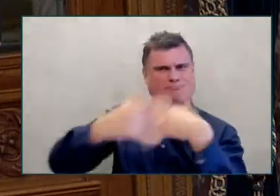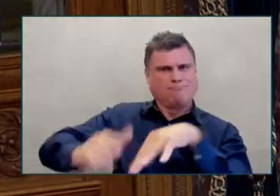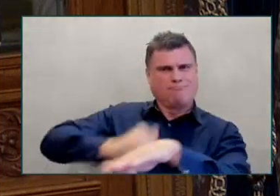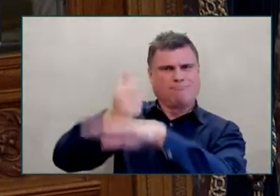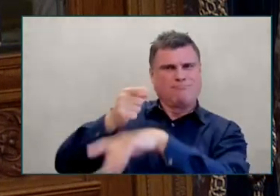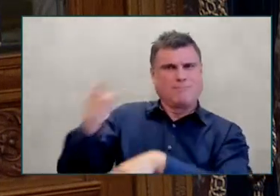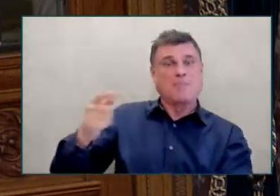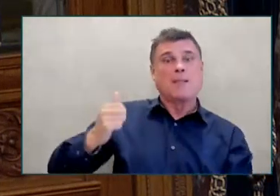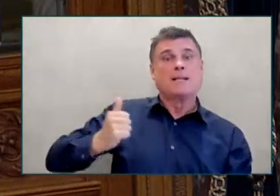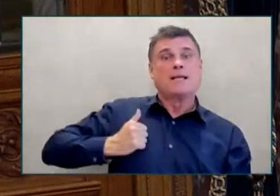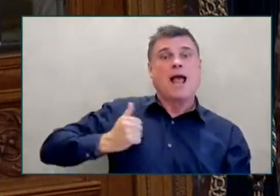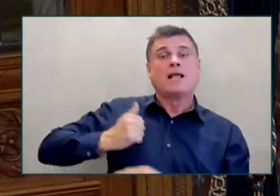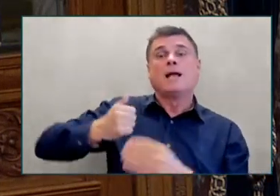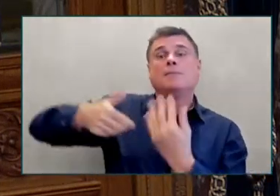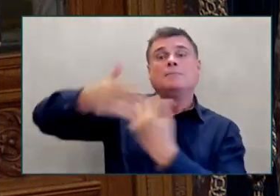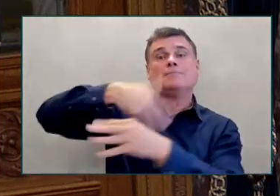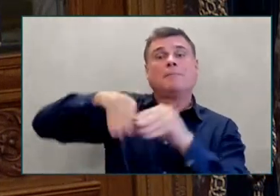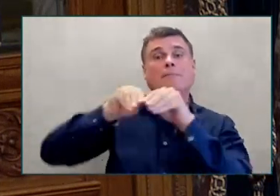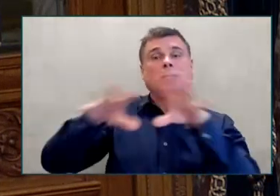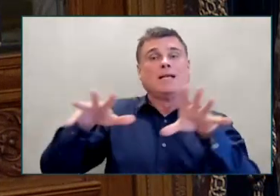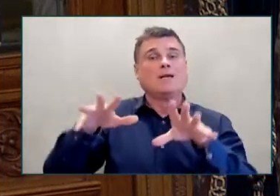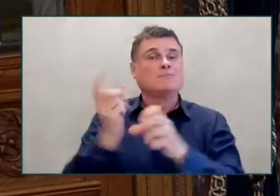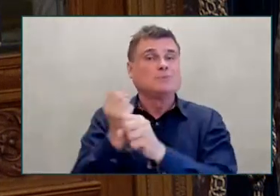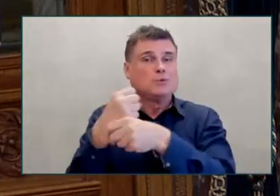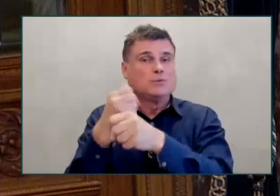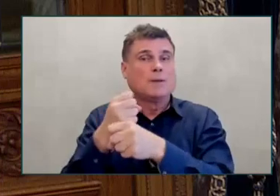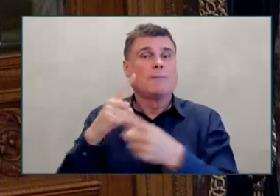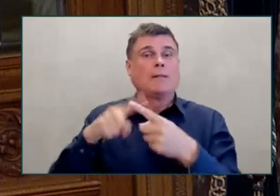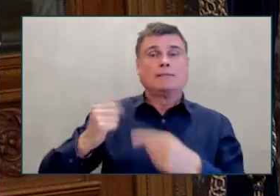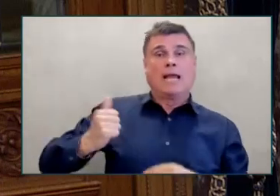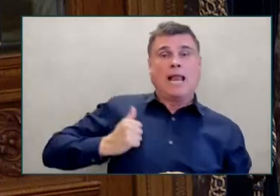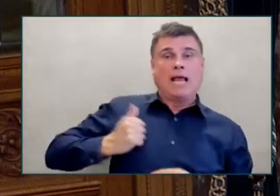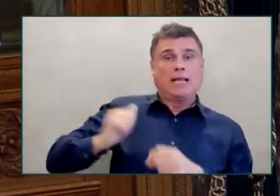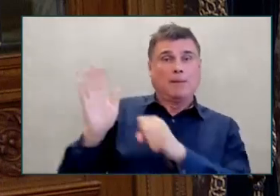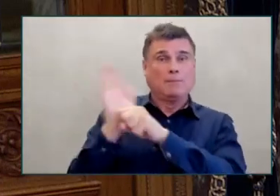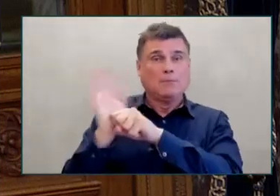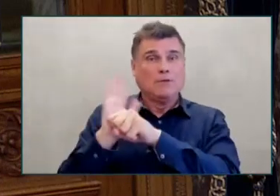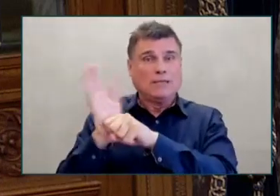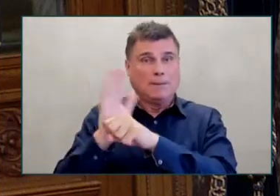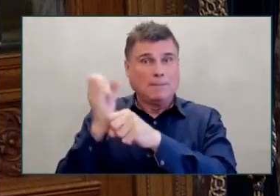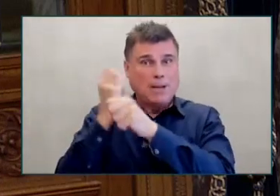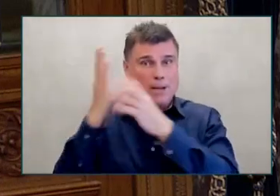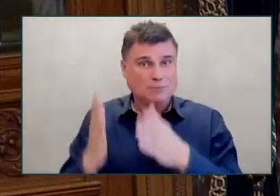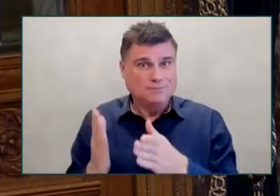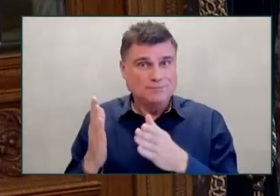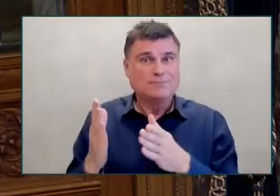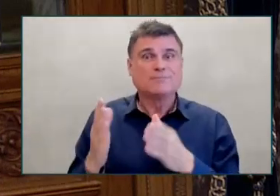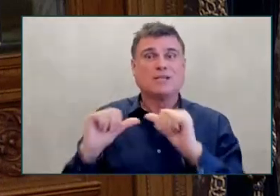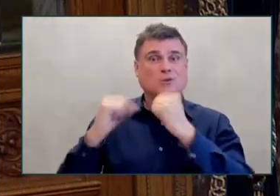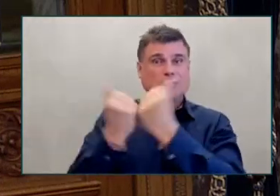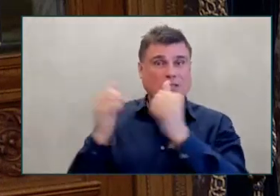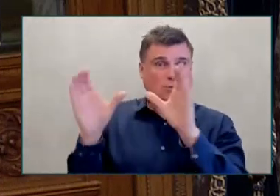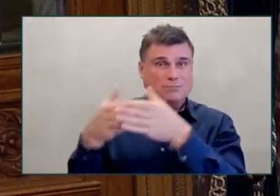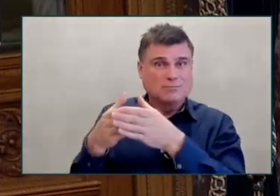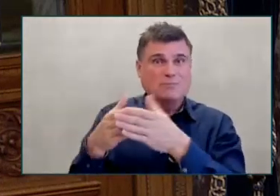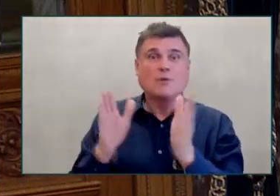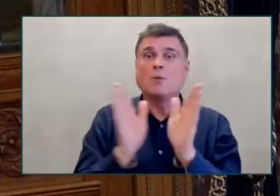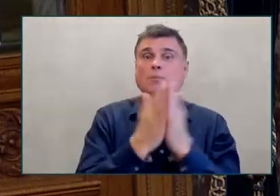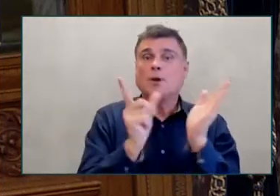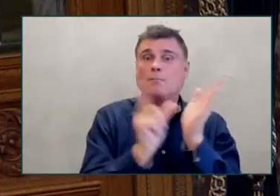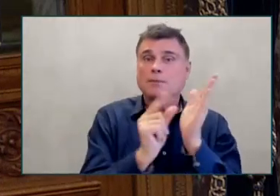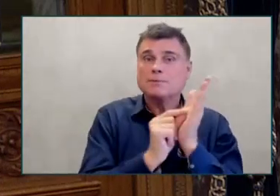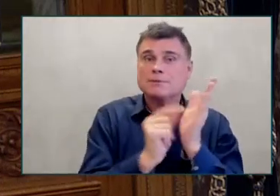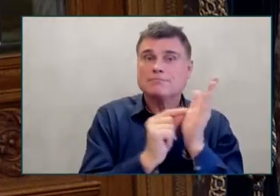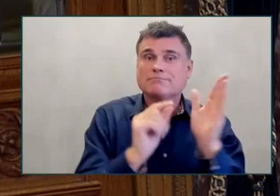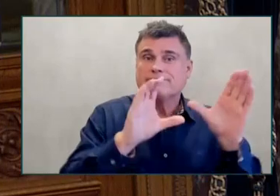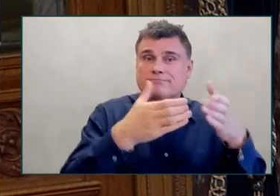Association, Association of Book Publishers of BC, DigiBC, the VFX and Animation